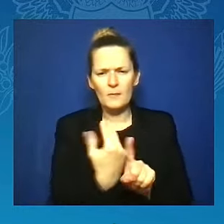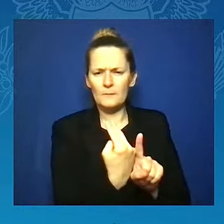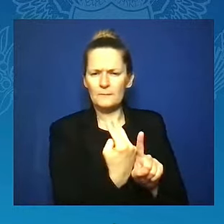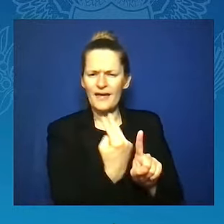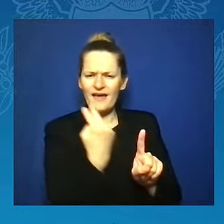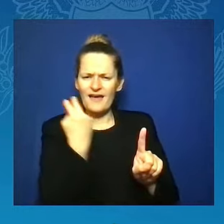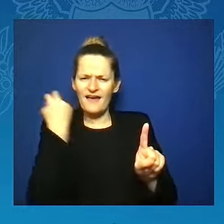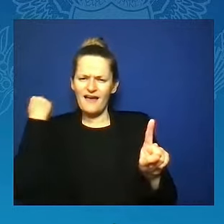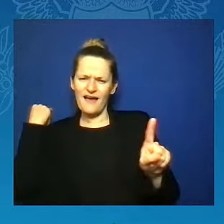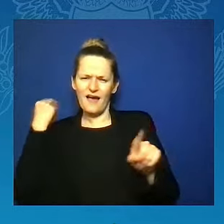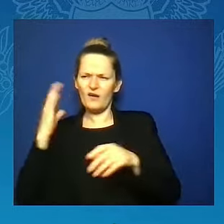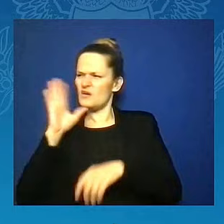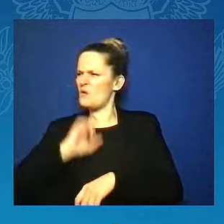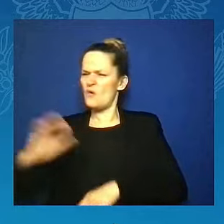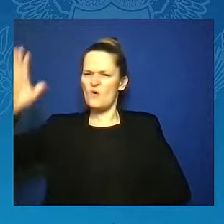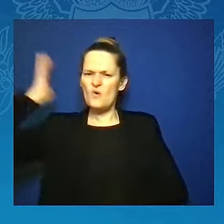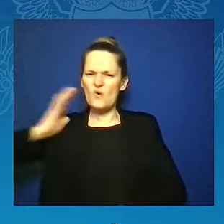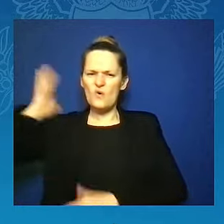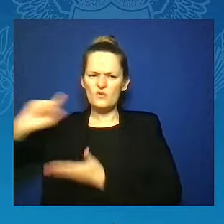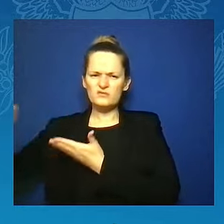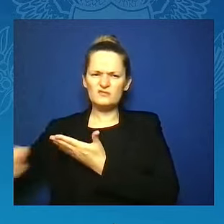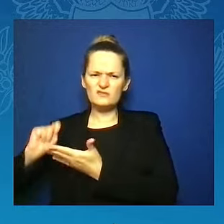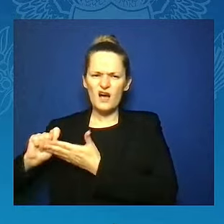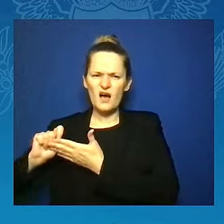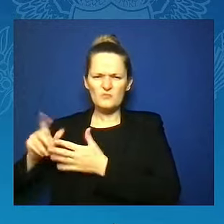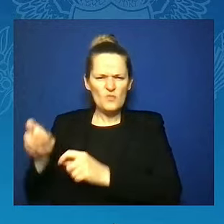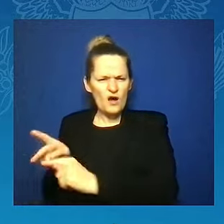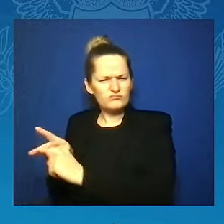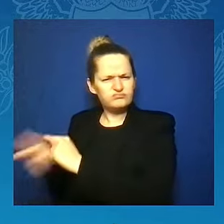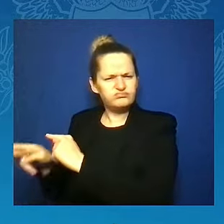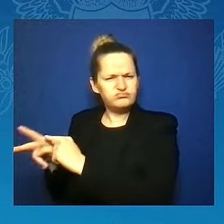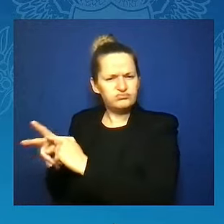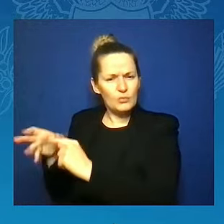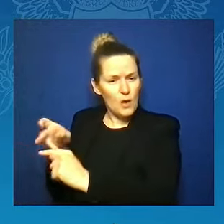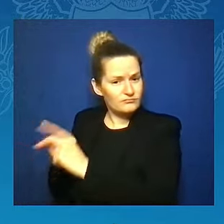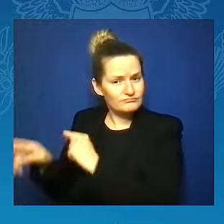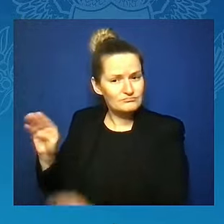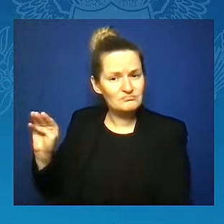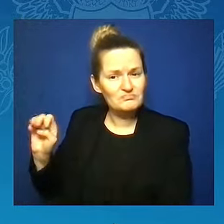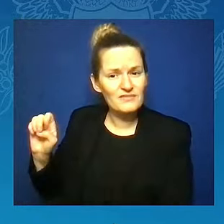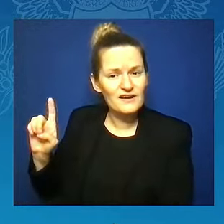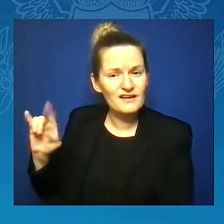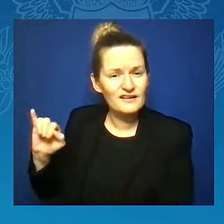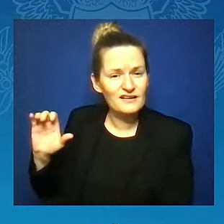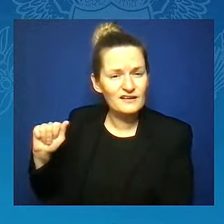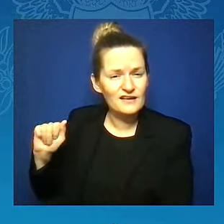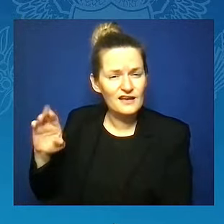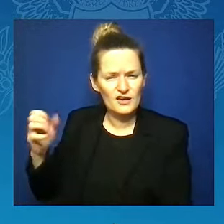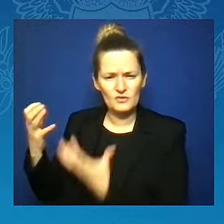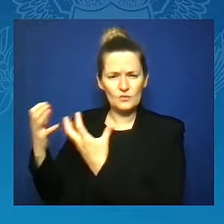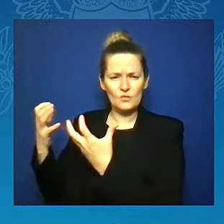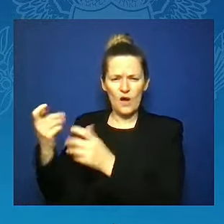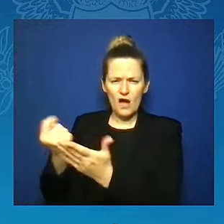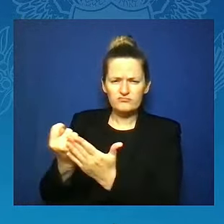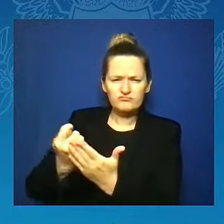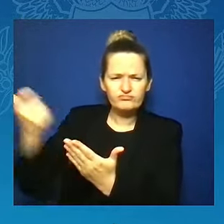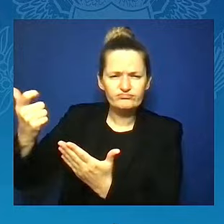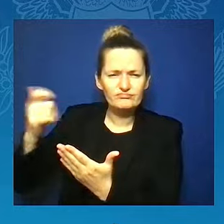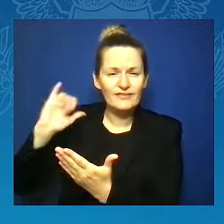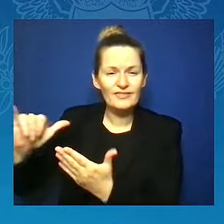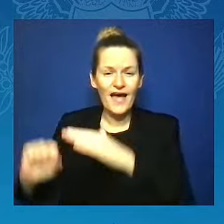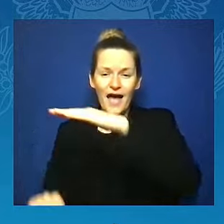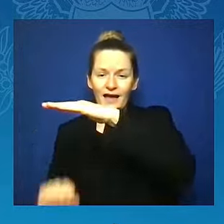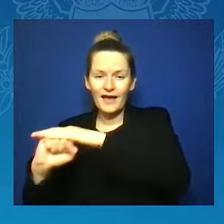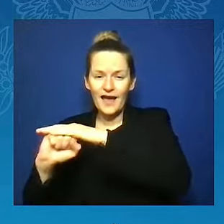repeal our $35 cap on insulin, to eliminate the Department of Education, to end